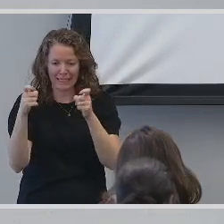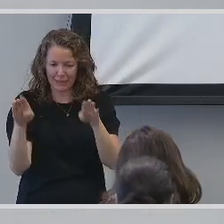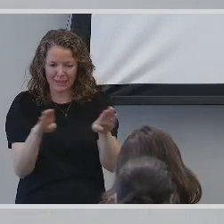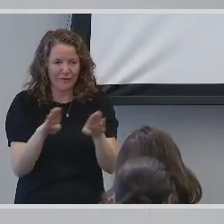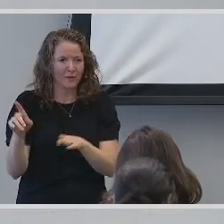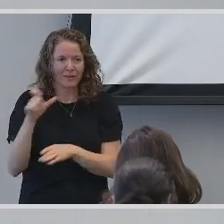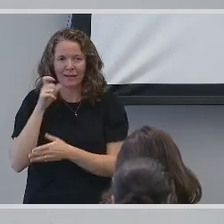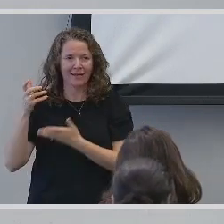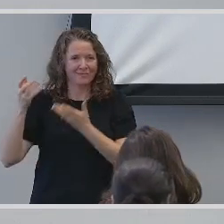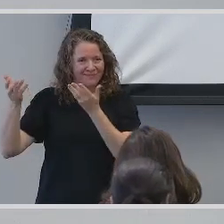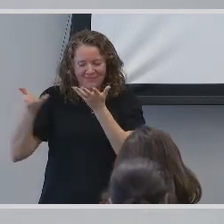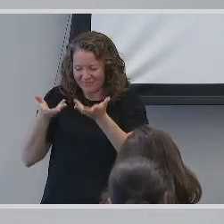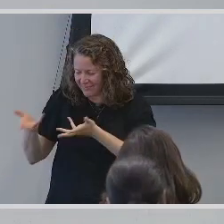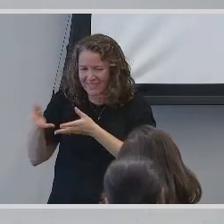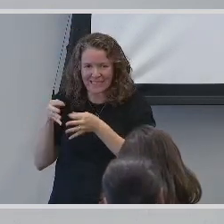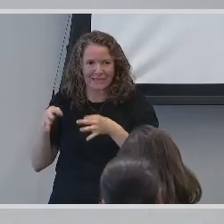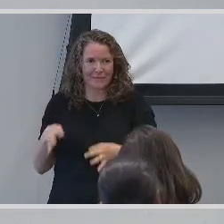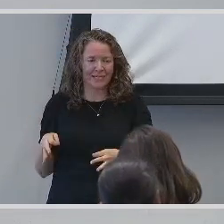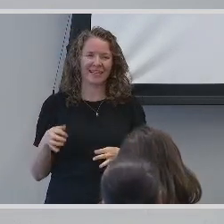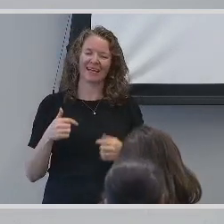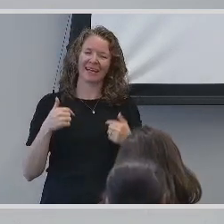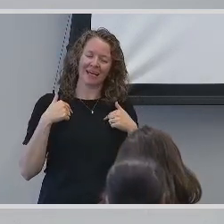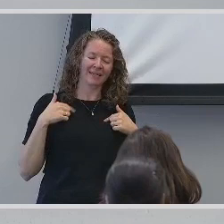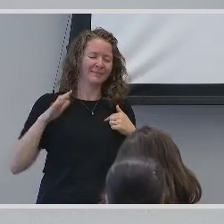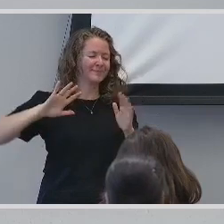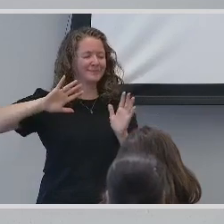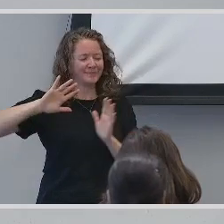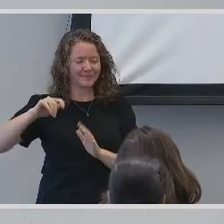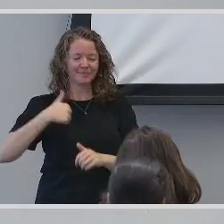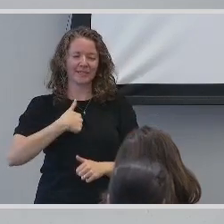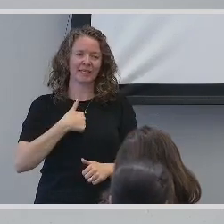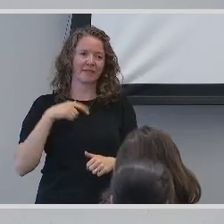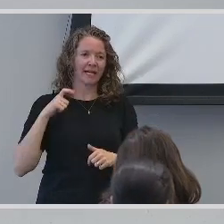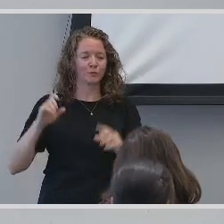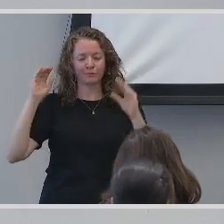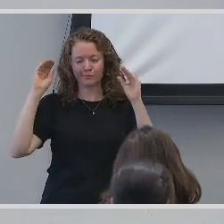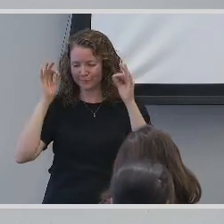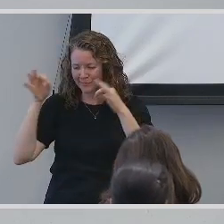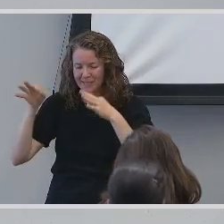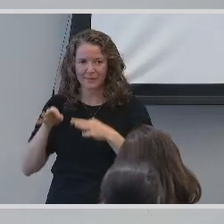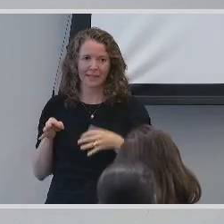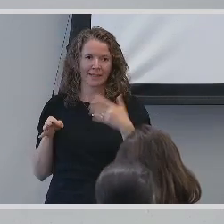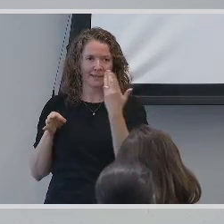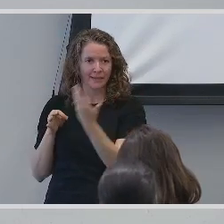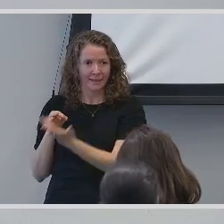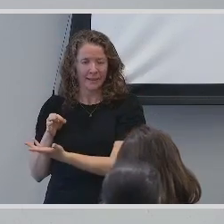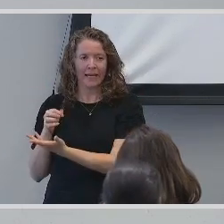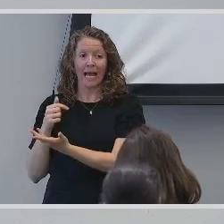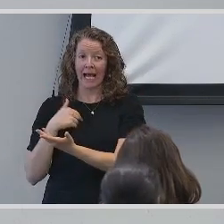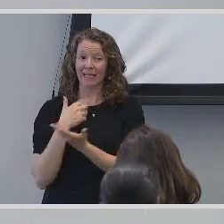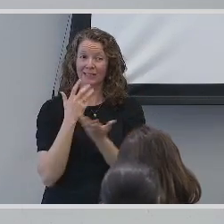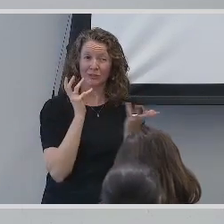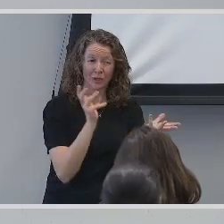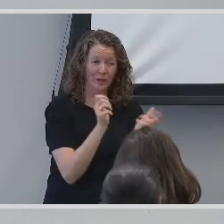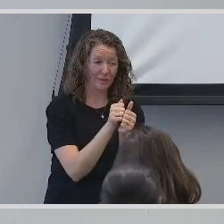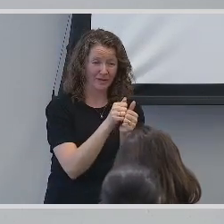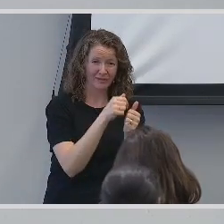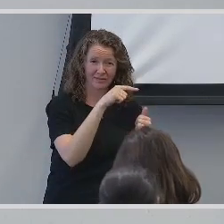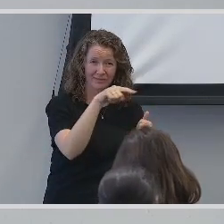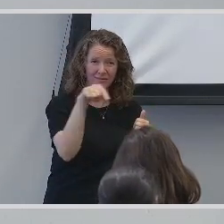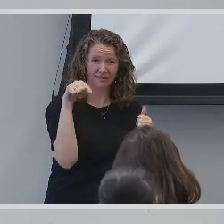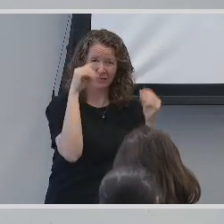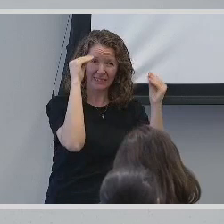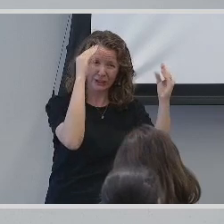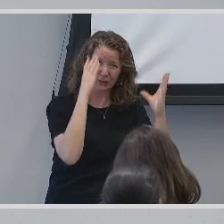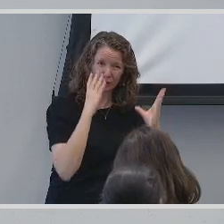recognized the need to educate the administration and advocate for myself. I explained that after consulting with my colleagues, I learned that